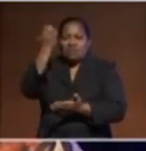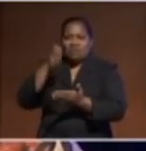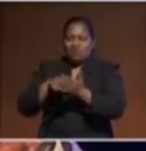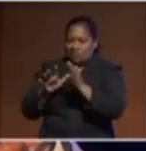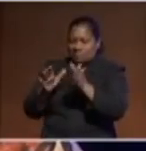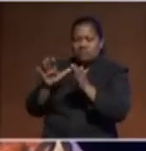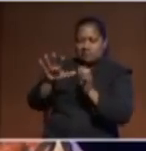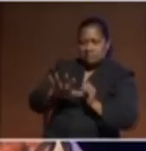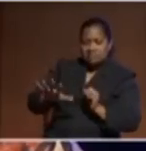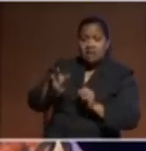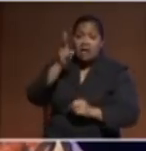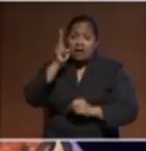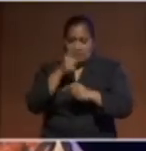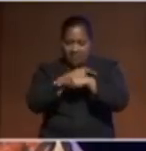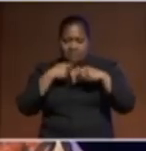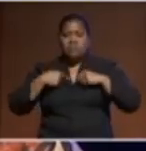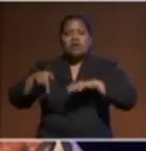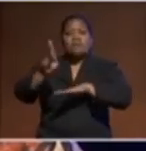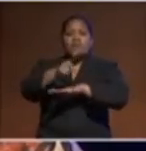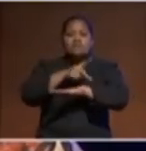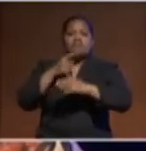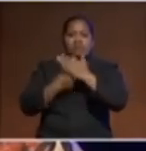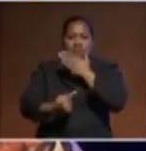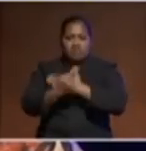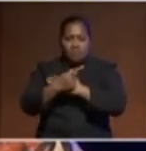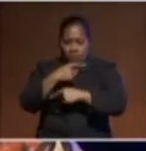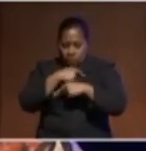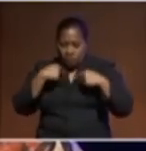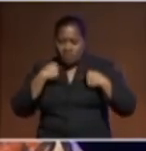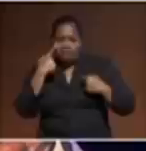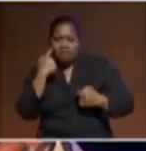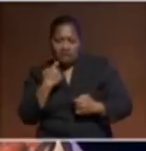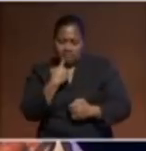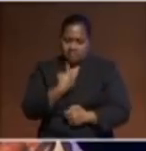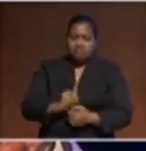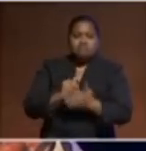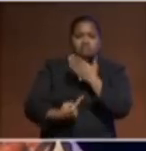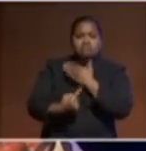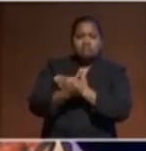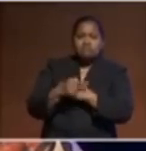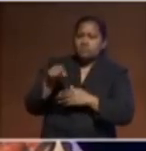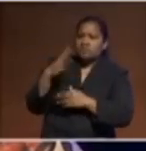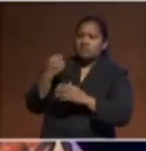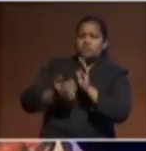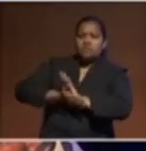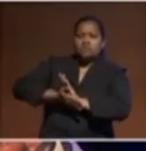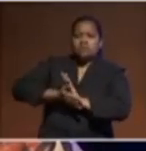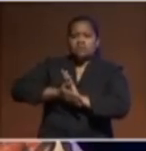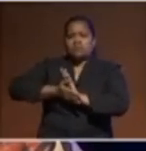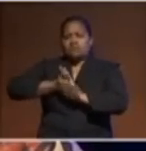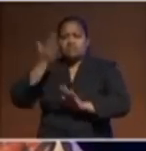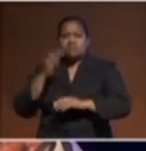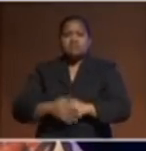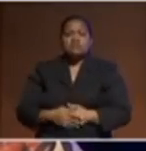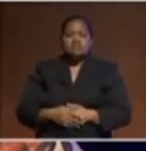the Pacific, find ourselves confronted with a high, unaffordable price of self-serving decisions